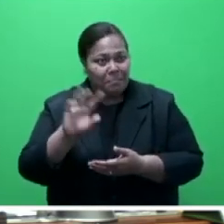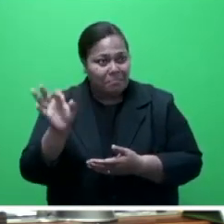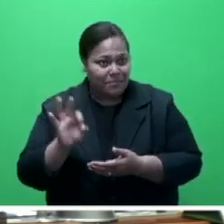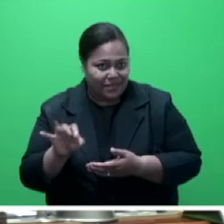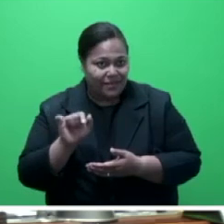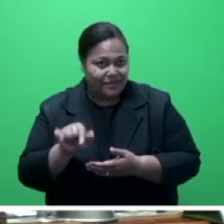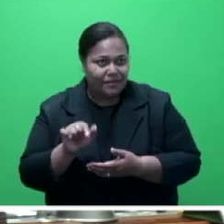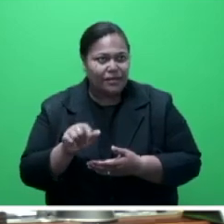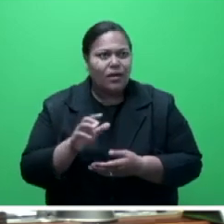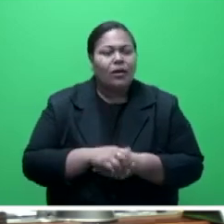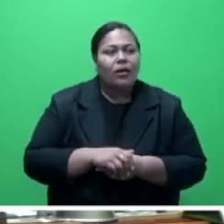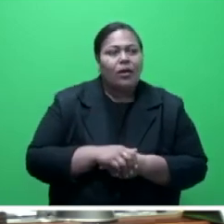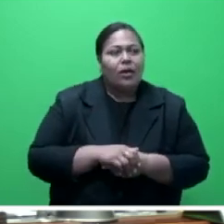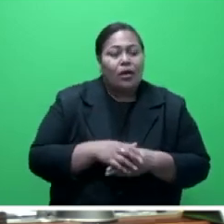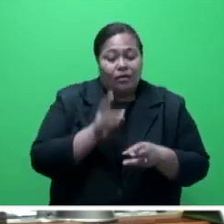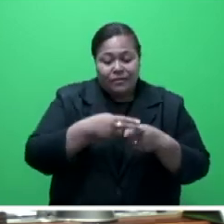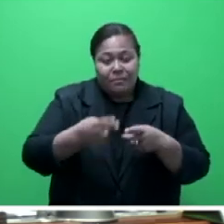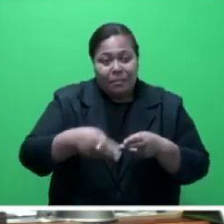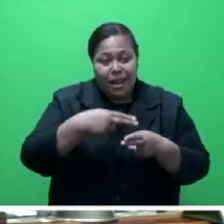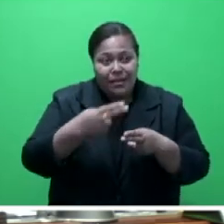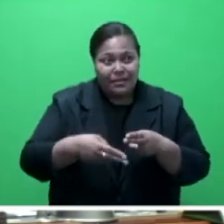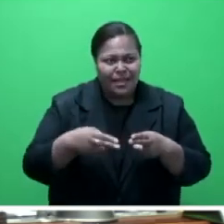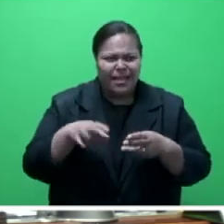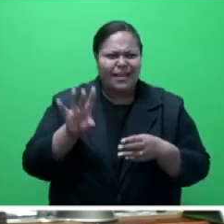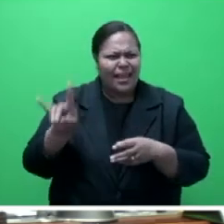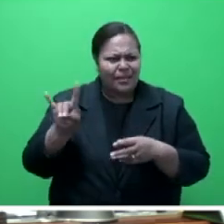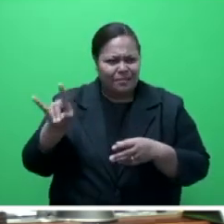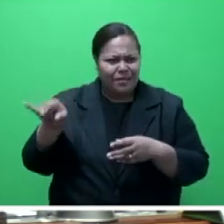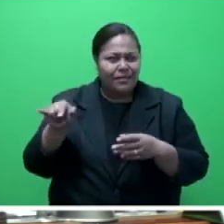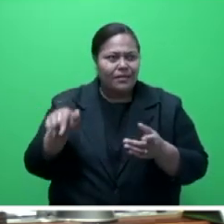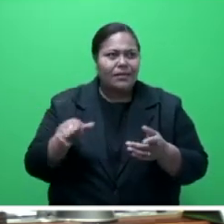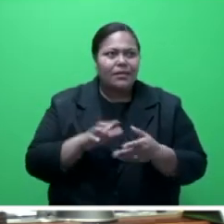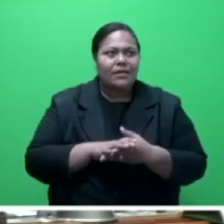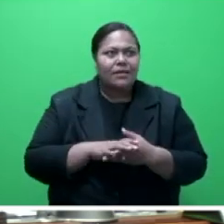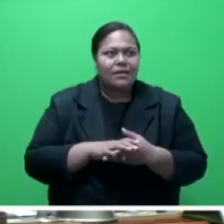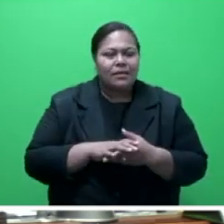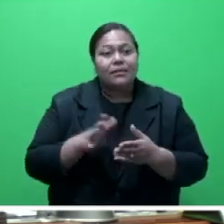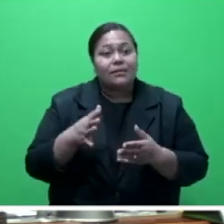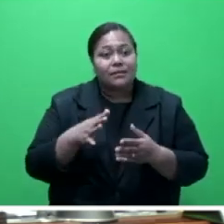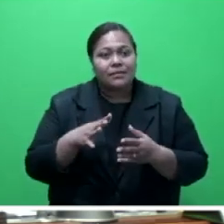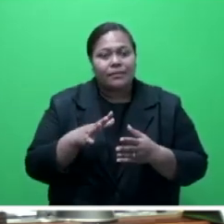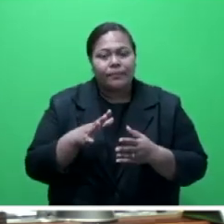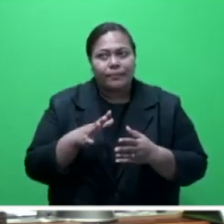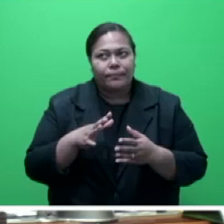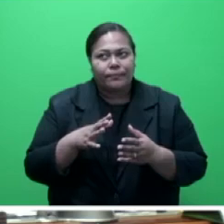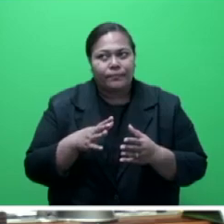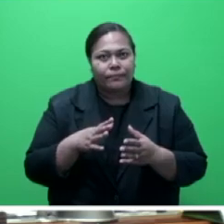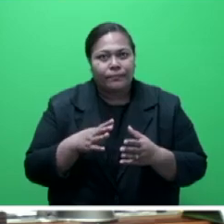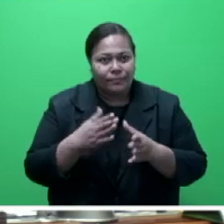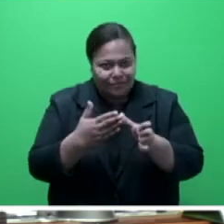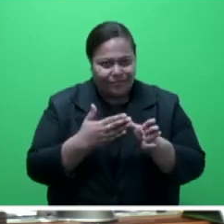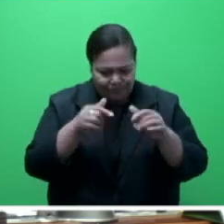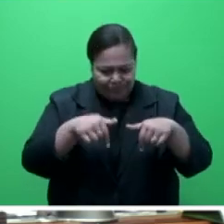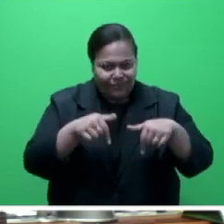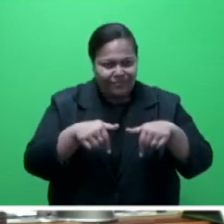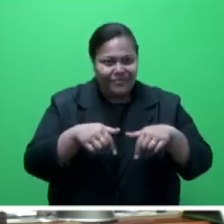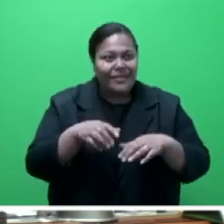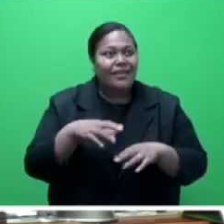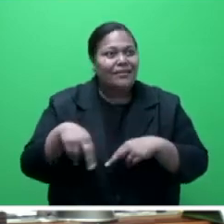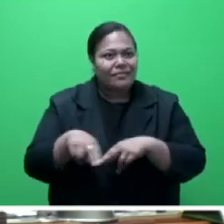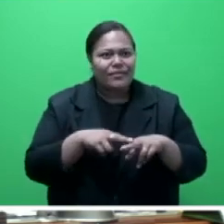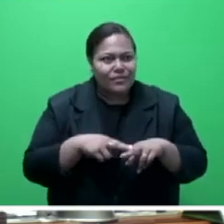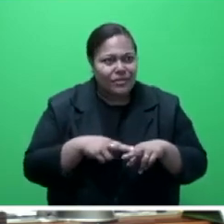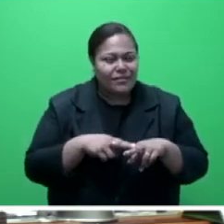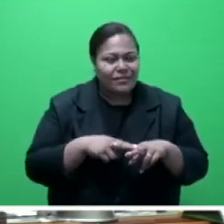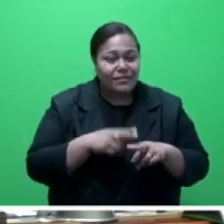Endemic status meaning, Mr Speaker said, that they are only found in Fiji and nowhere in the world. And that's why they call endemic plants, endemic plants,